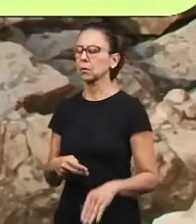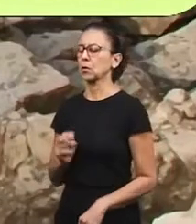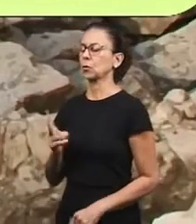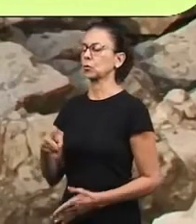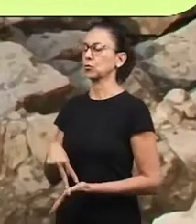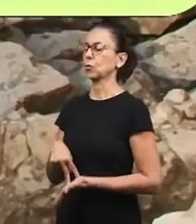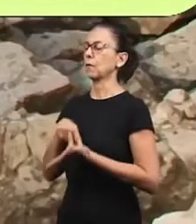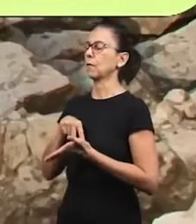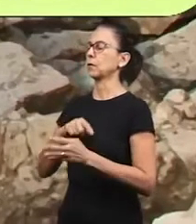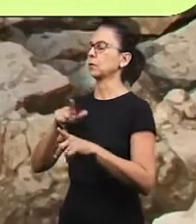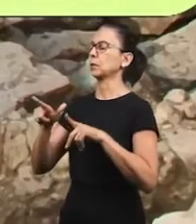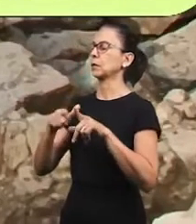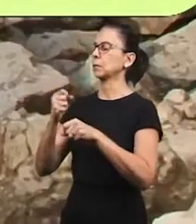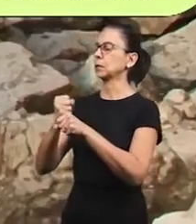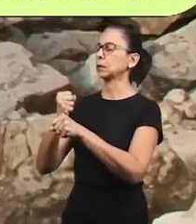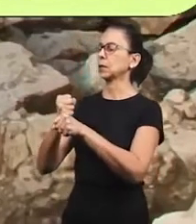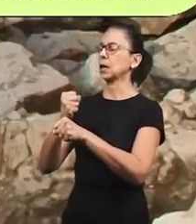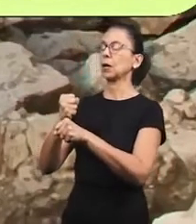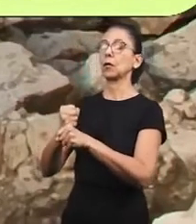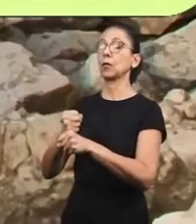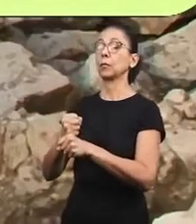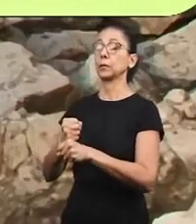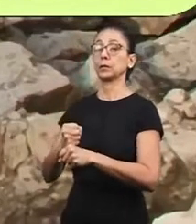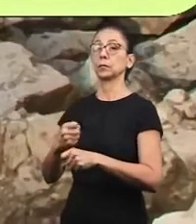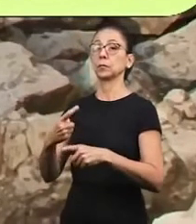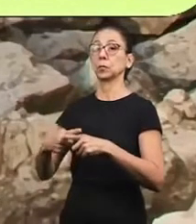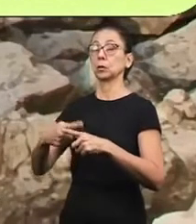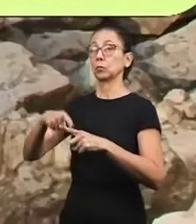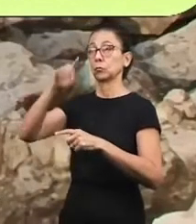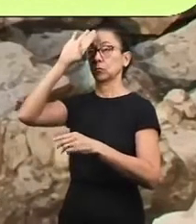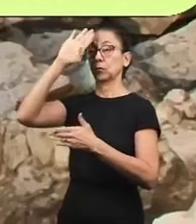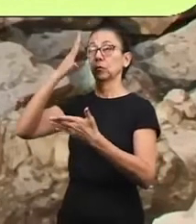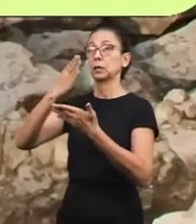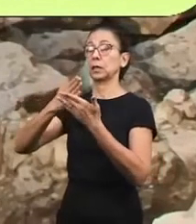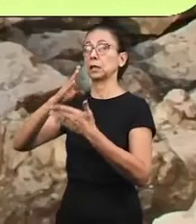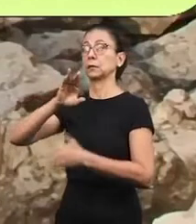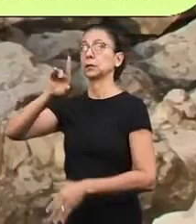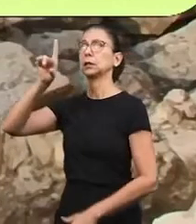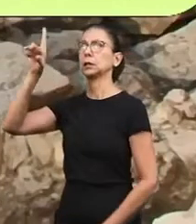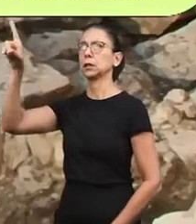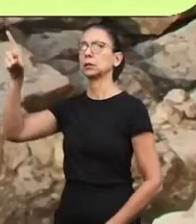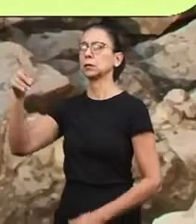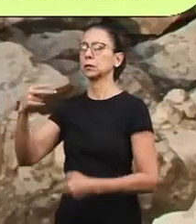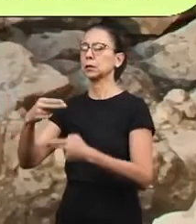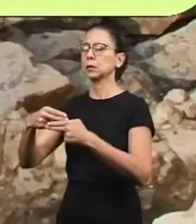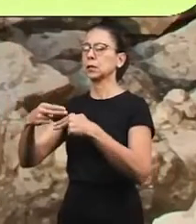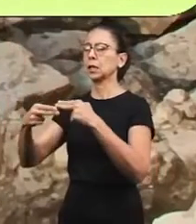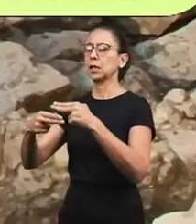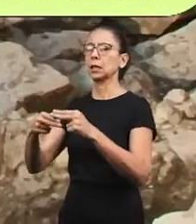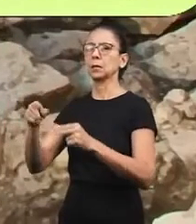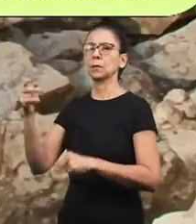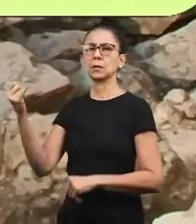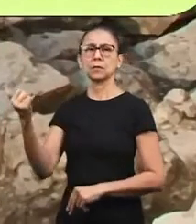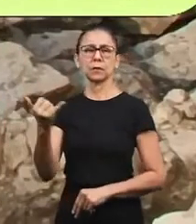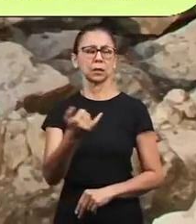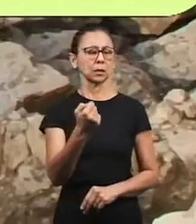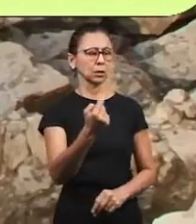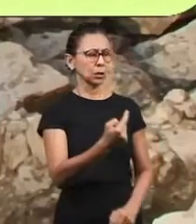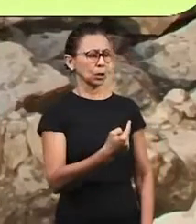Nehemiah showed that he trusted in his God Nehemiah then said to them and to all the people